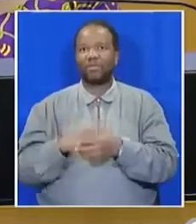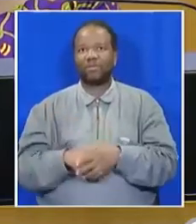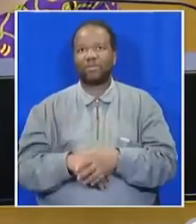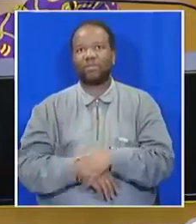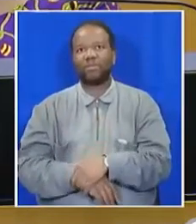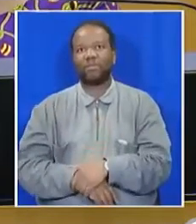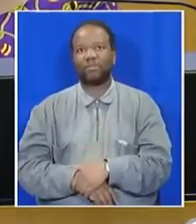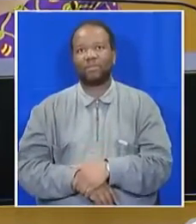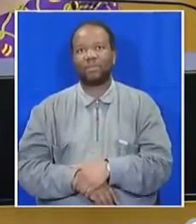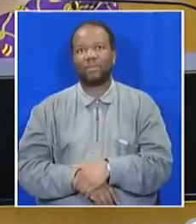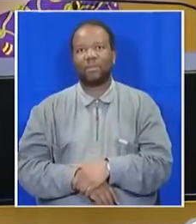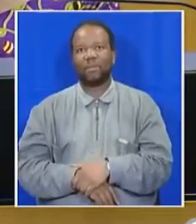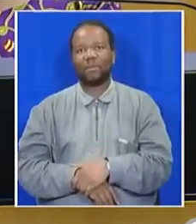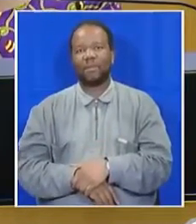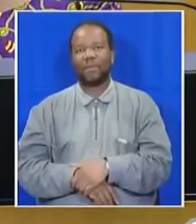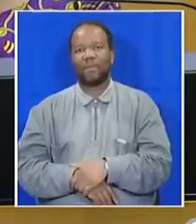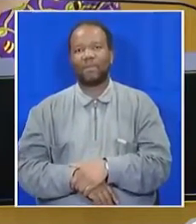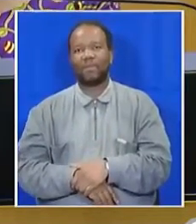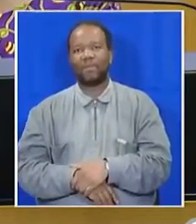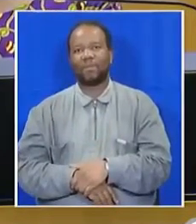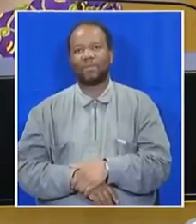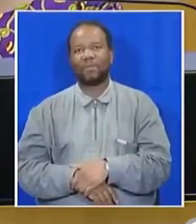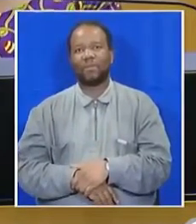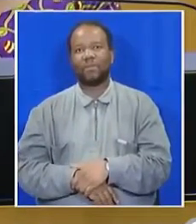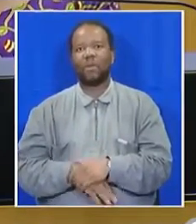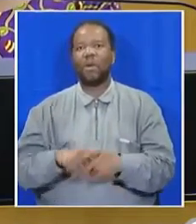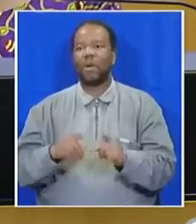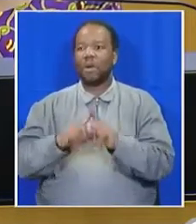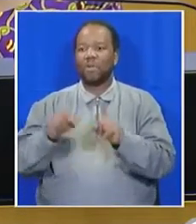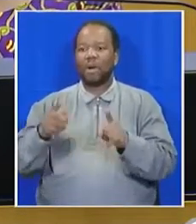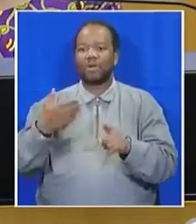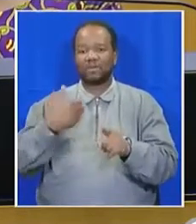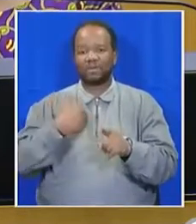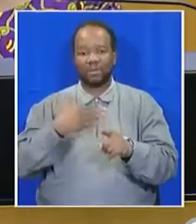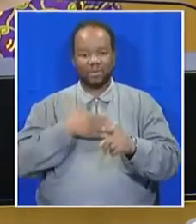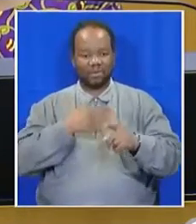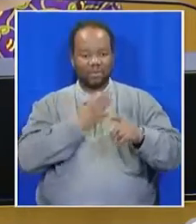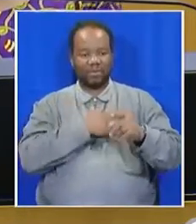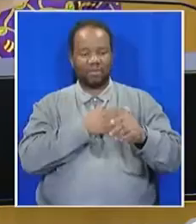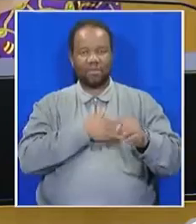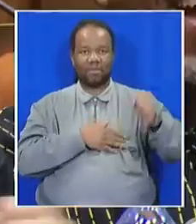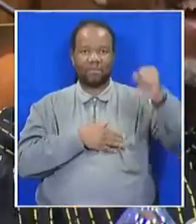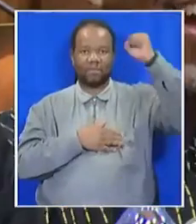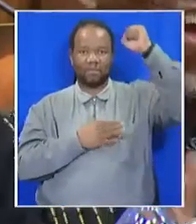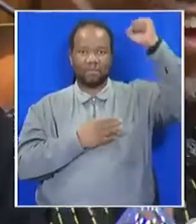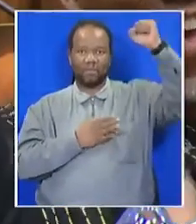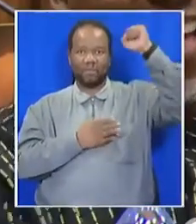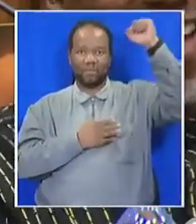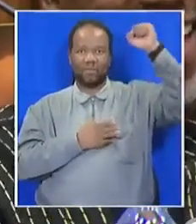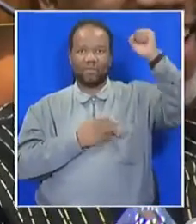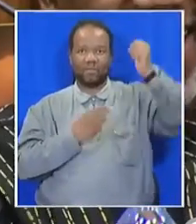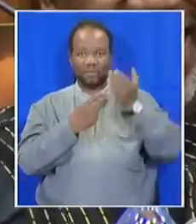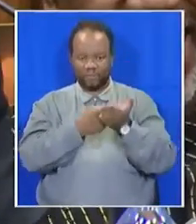And the left arm comes from the heart. And that is what negotiation is all about.